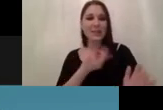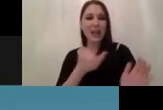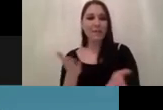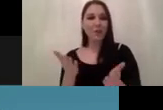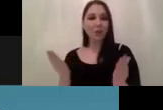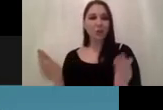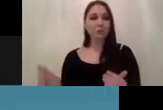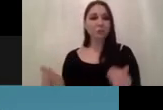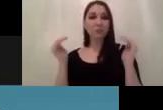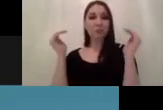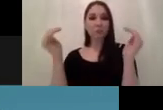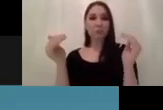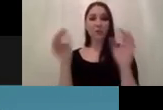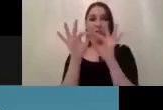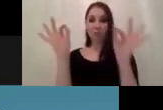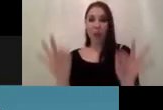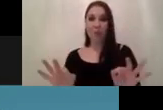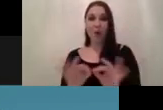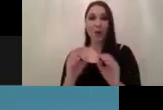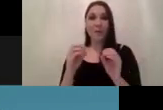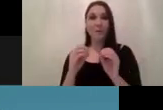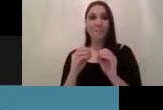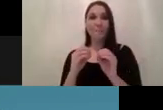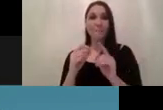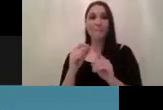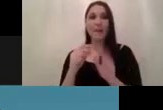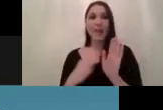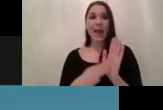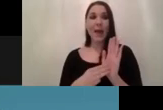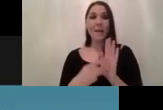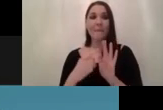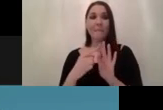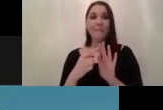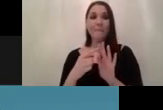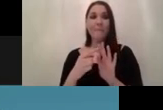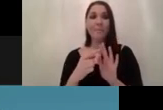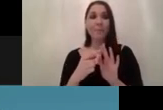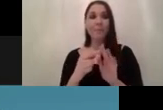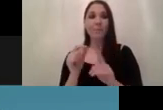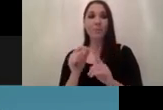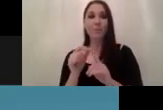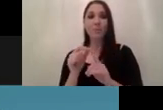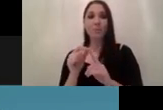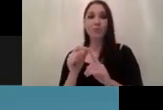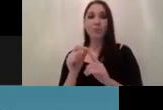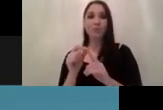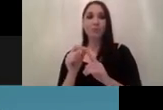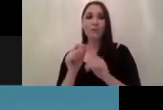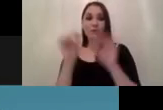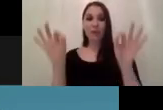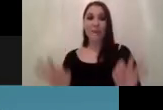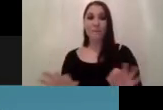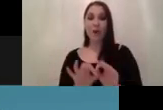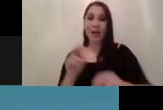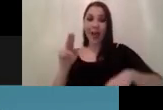good framework the pmp framework for delivering traditional waterfall based projects right and they have done an analysis and